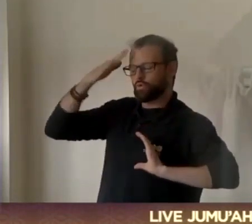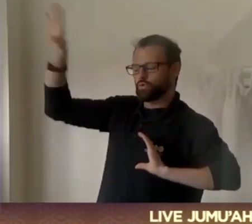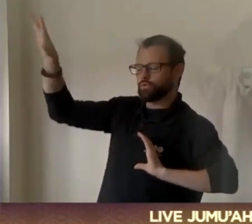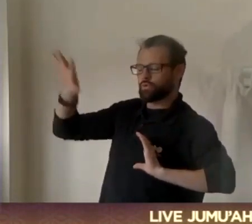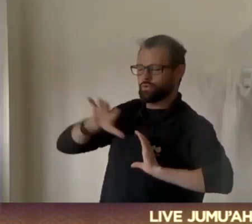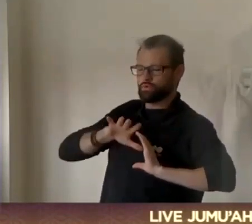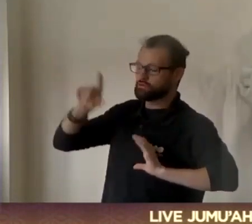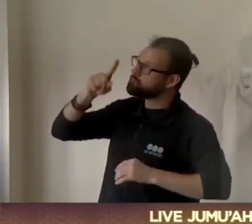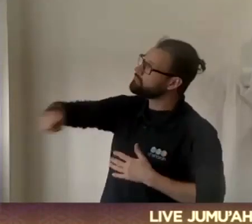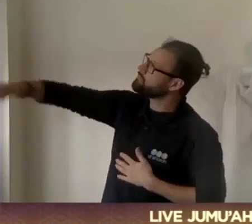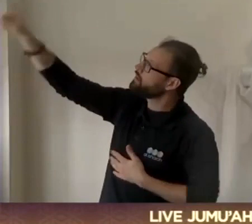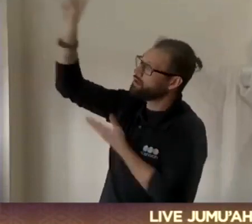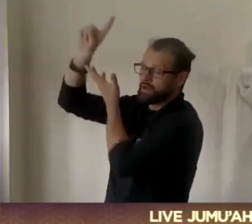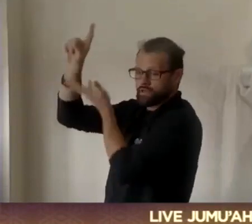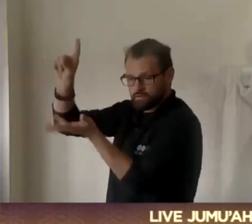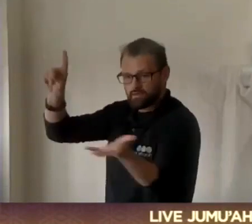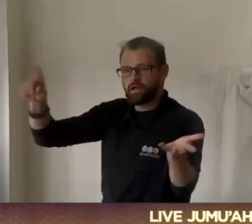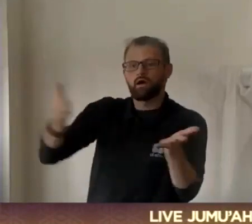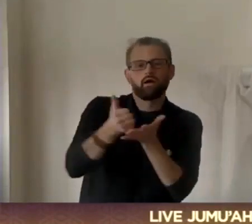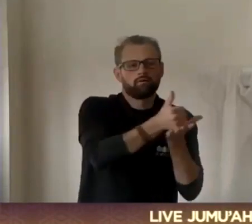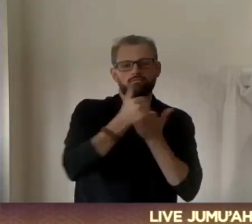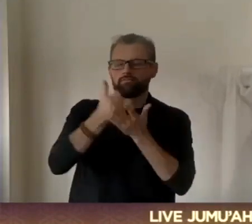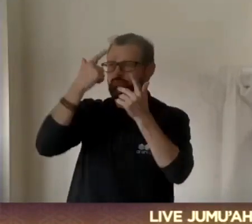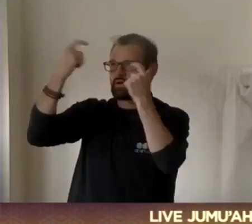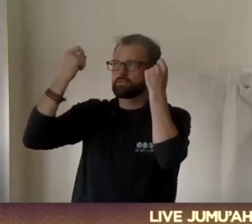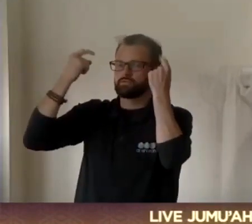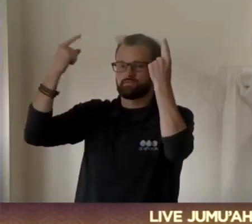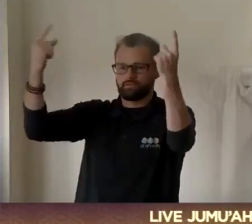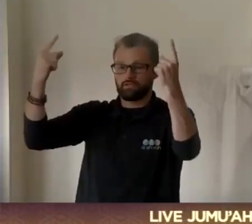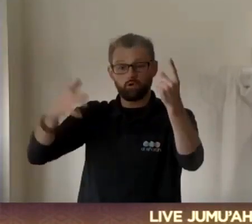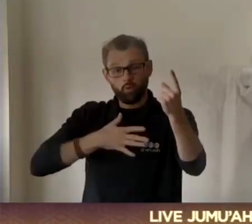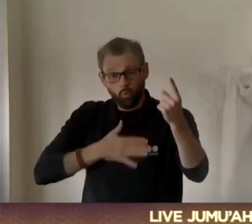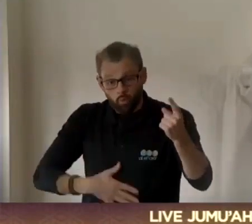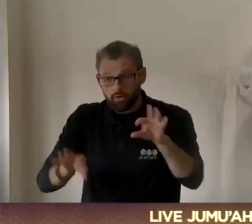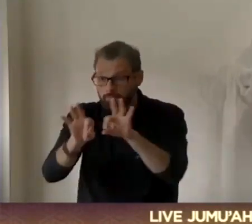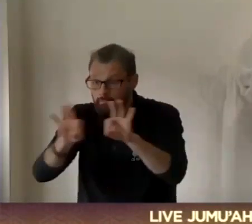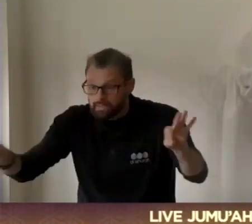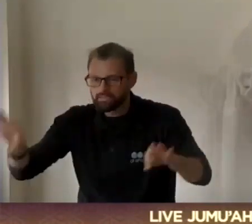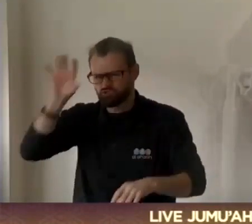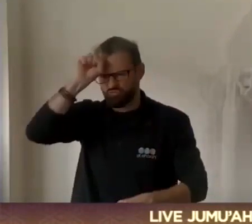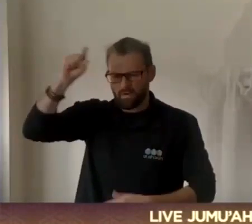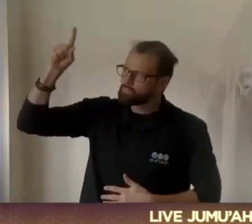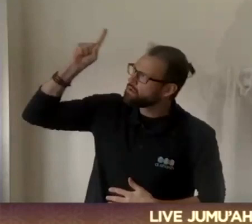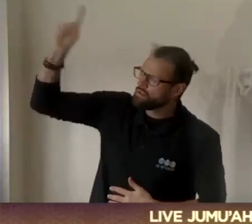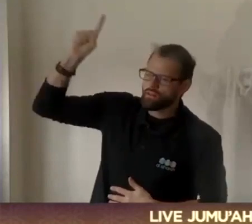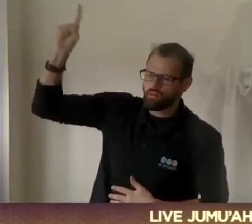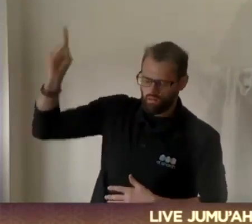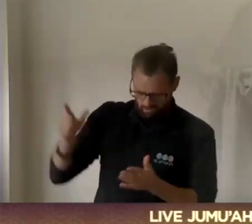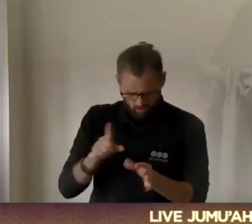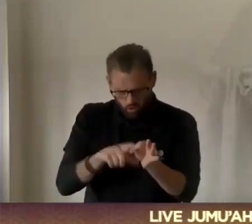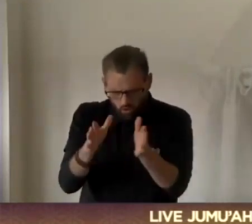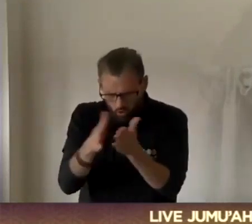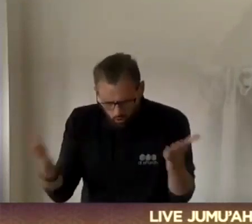May Allah subhanahu wa ta'ala grant us an understanding. You want peace? Remember Allah, open the Qur'an every morning,